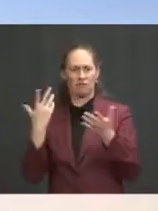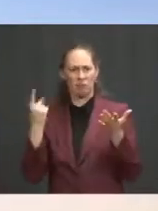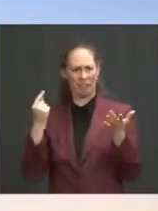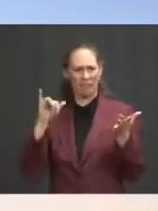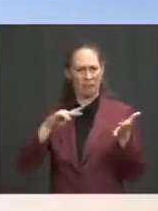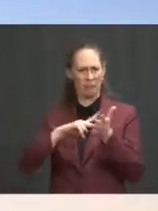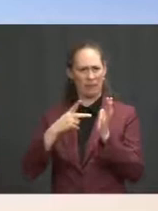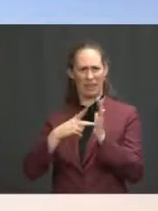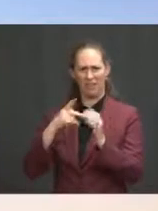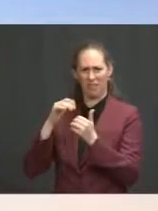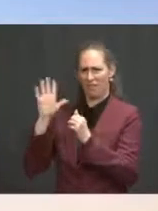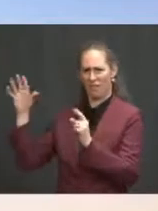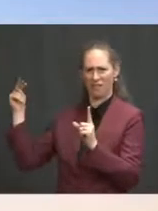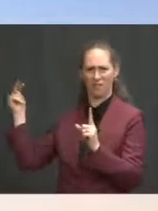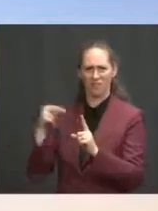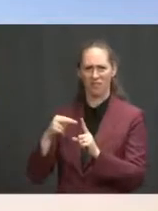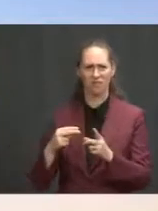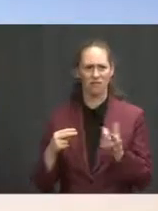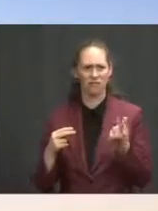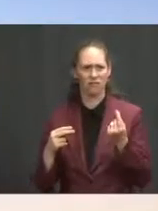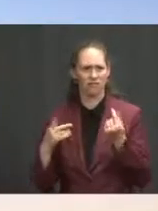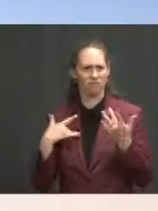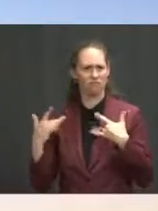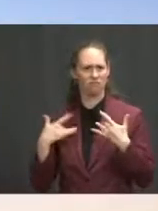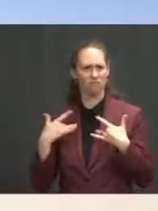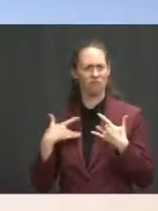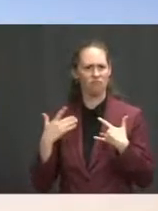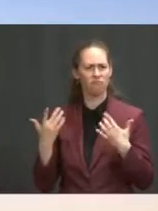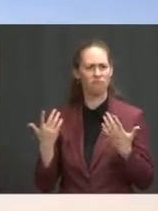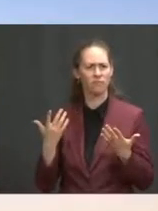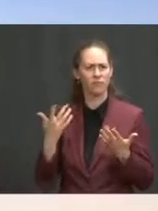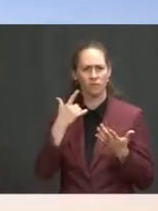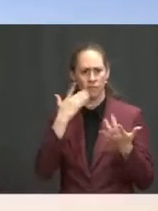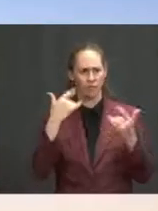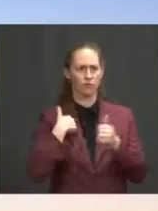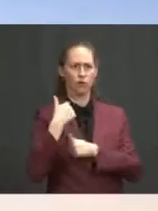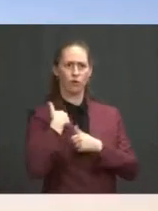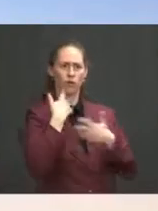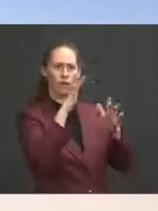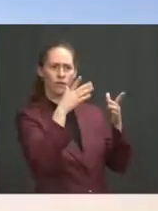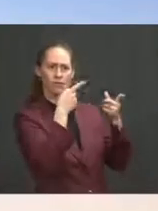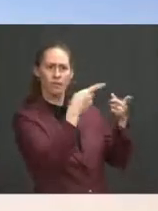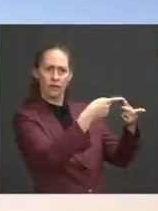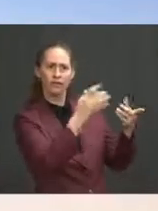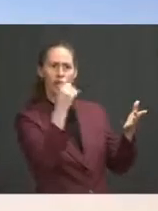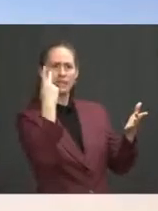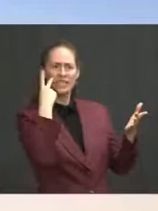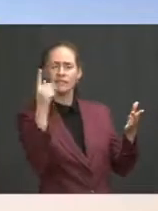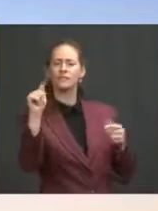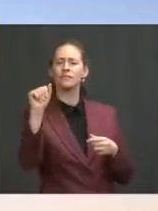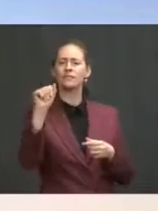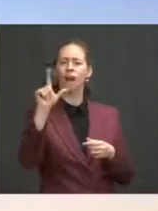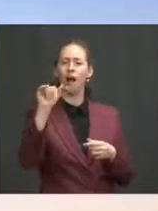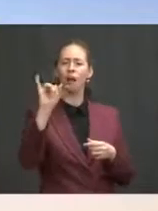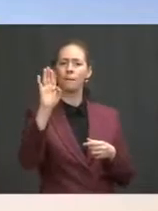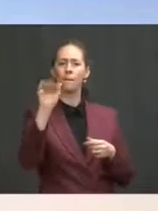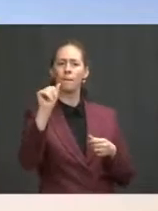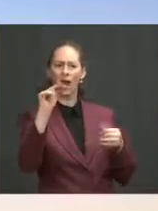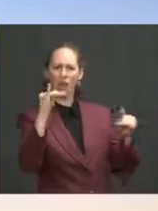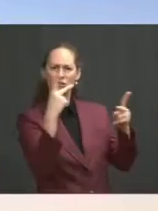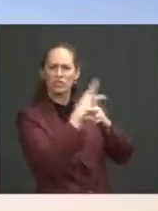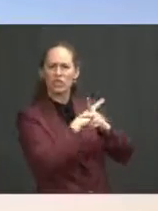about that concern from its top commander on the ground on Afghanistan, given they're already seeing Taliban violence increase in large swaths of that country?